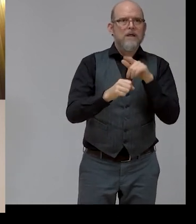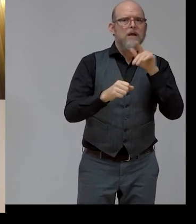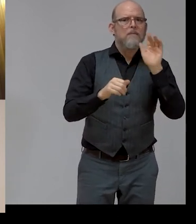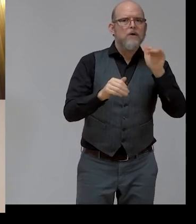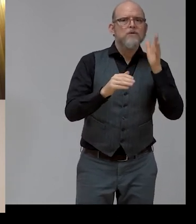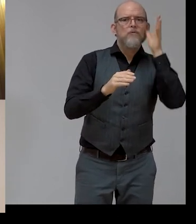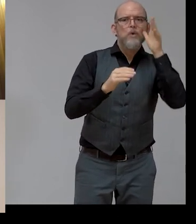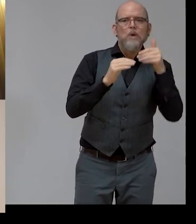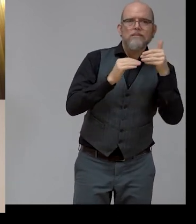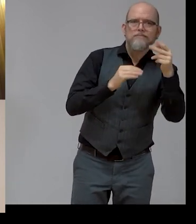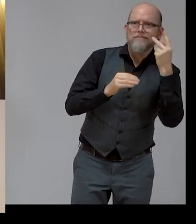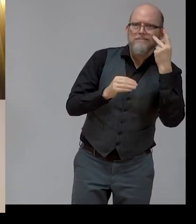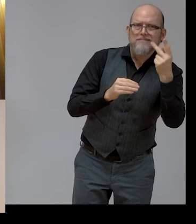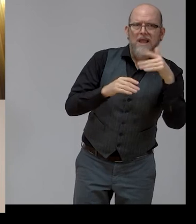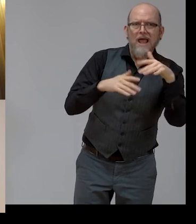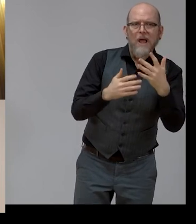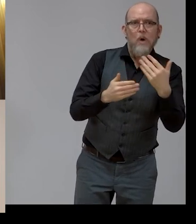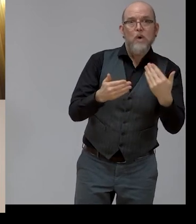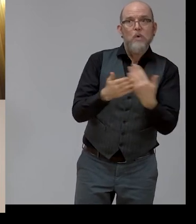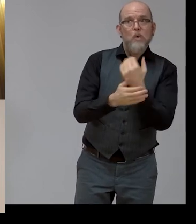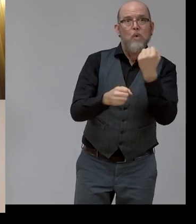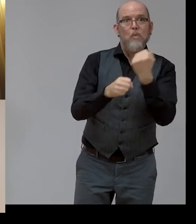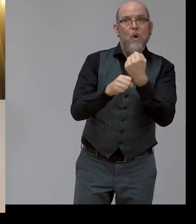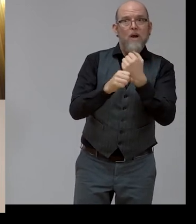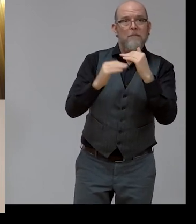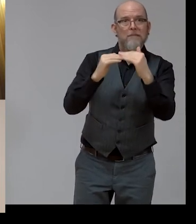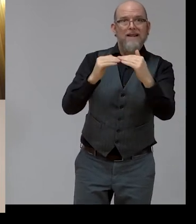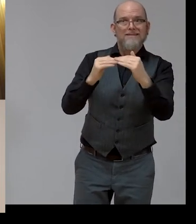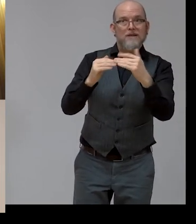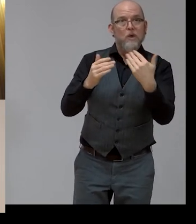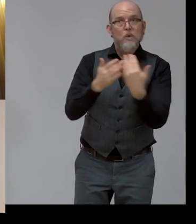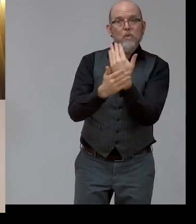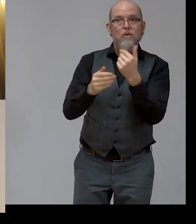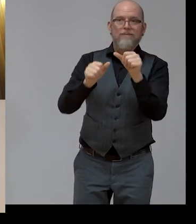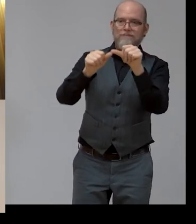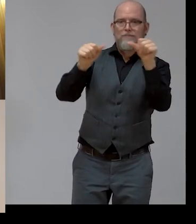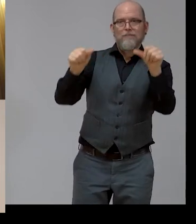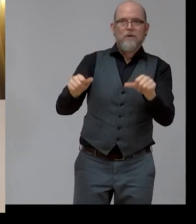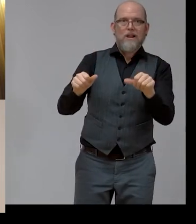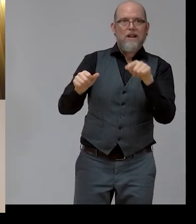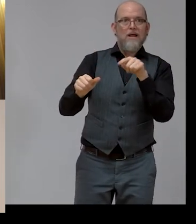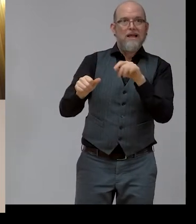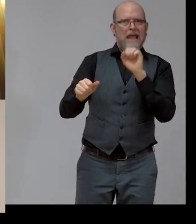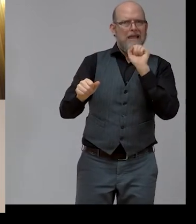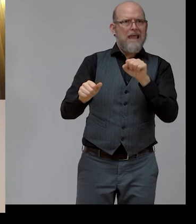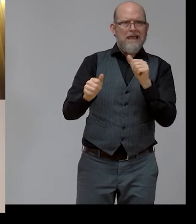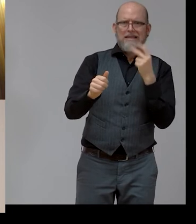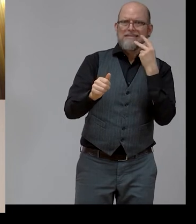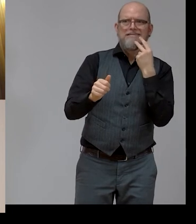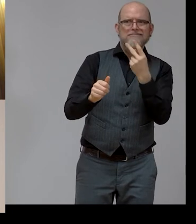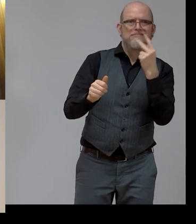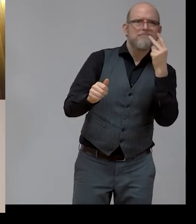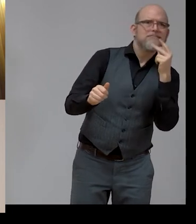employment types emerging. We can predict that new market opportunities will